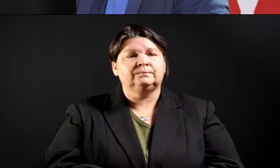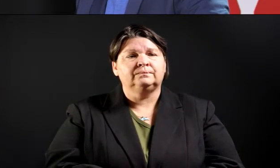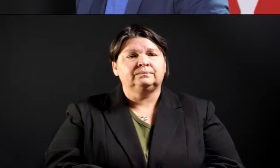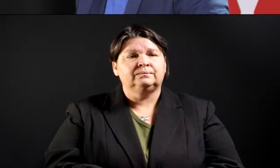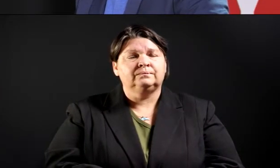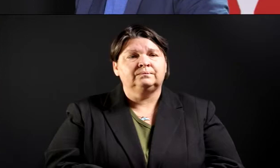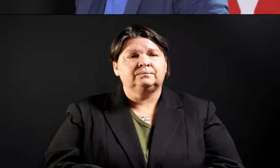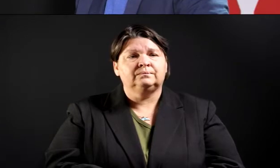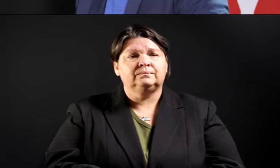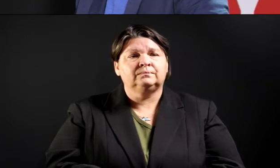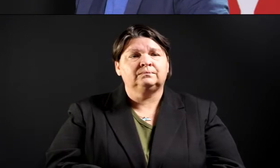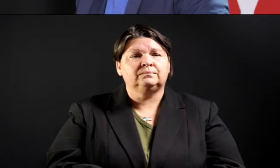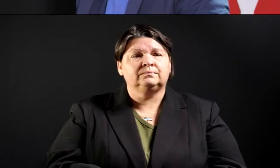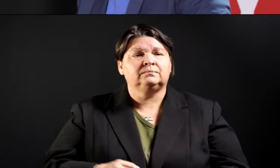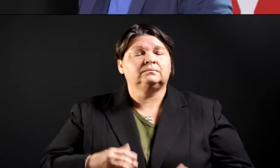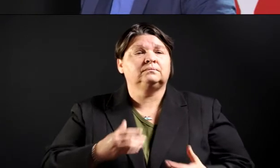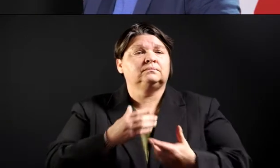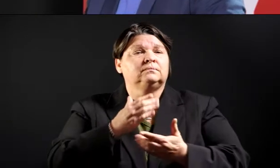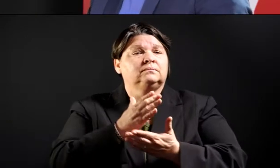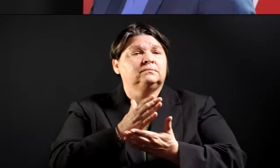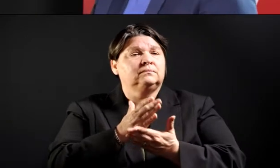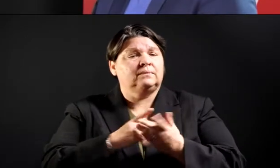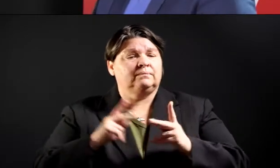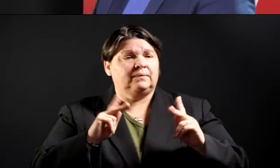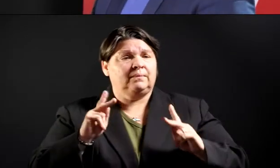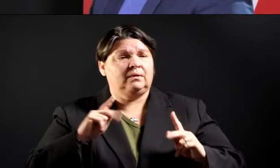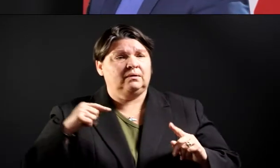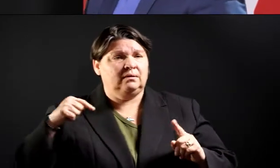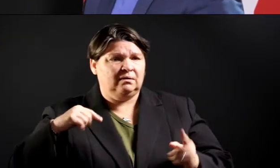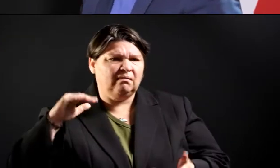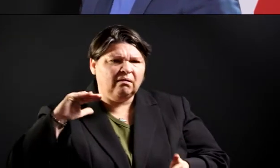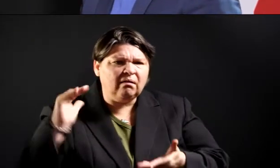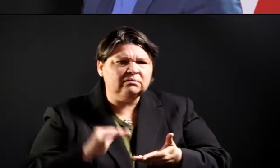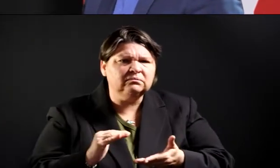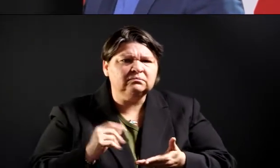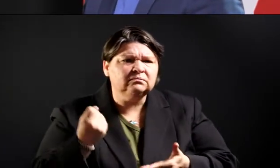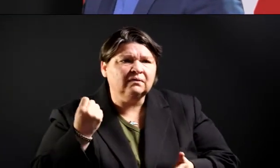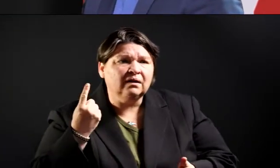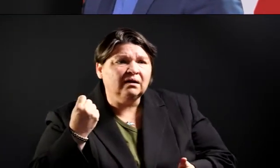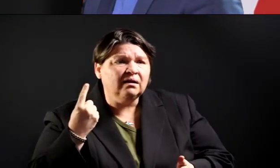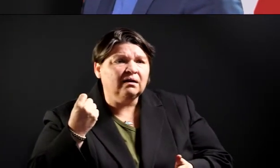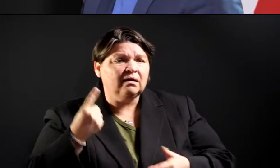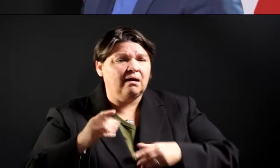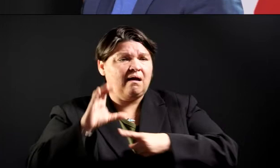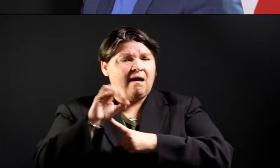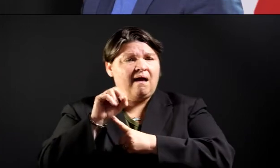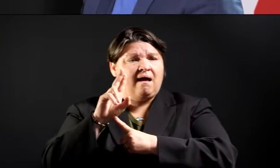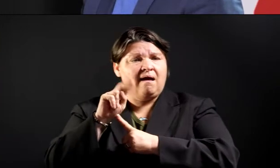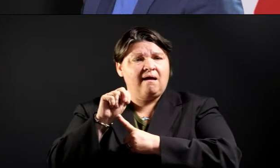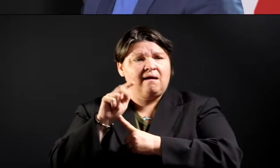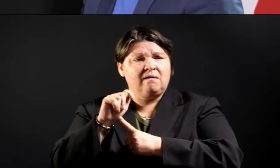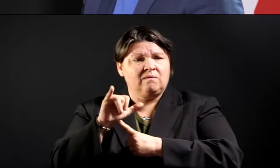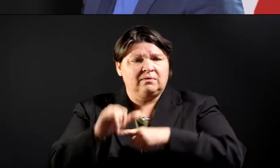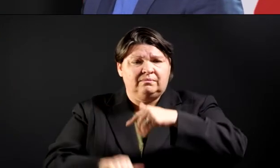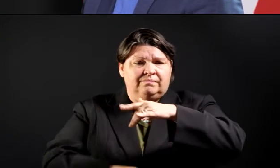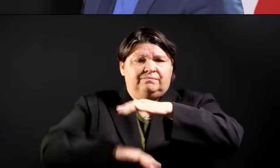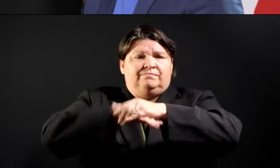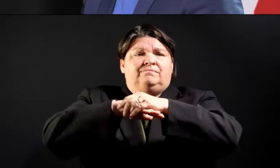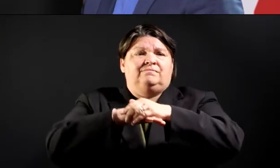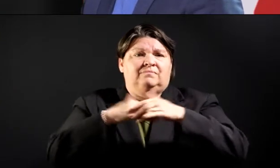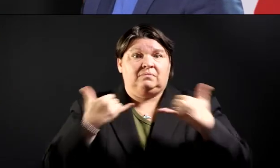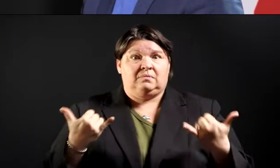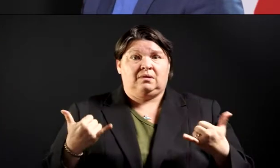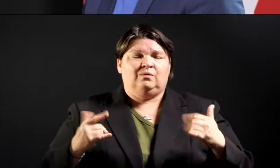county is approaching 1,000 cases. That's a significant number, folks. You've got to remain vigilant. You've got to stay at home,